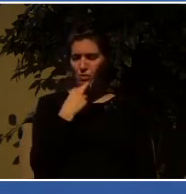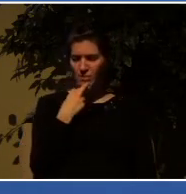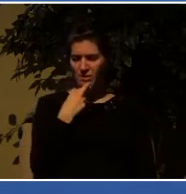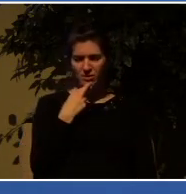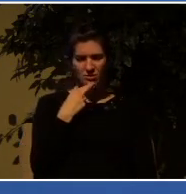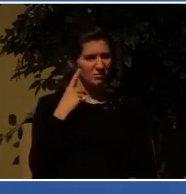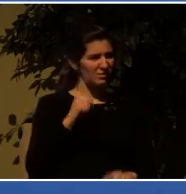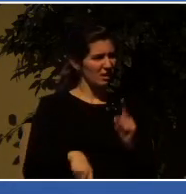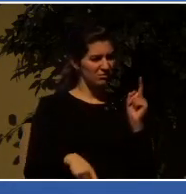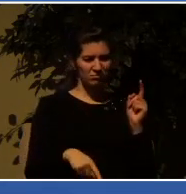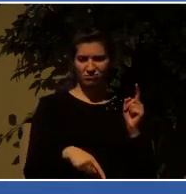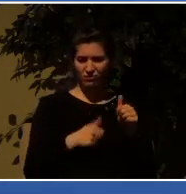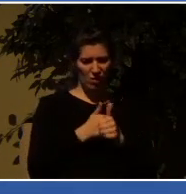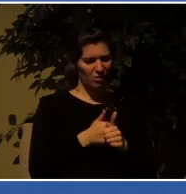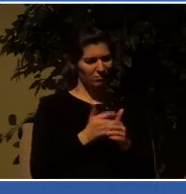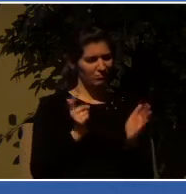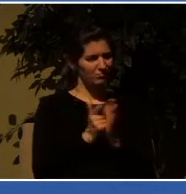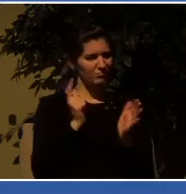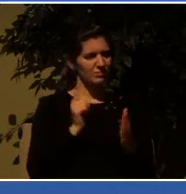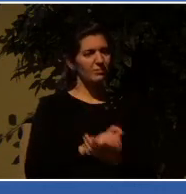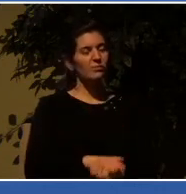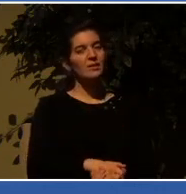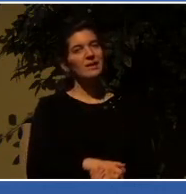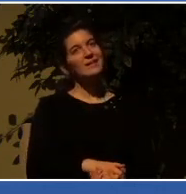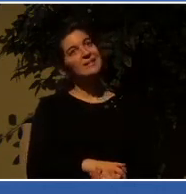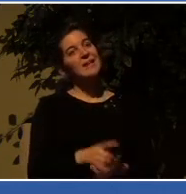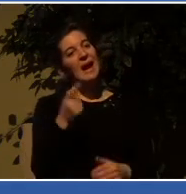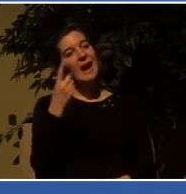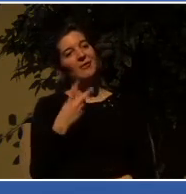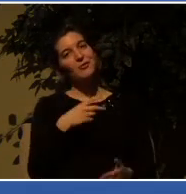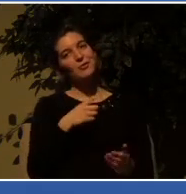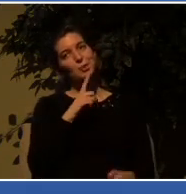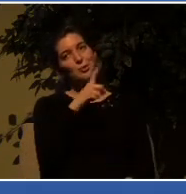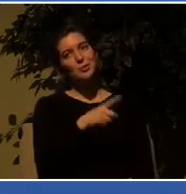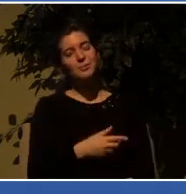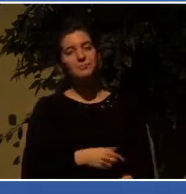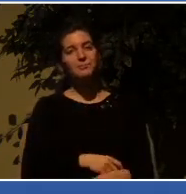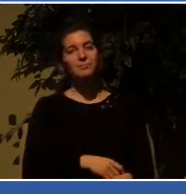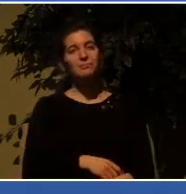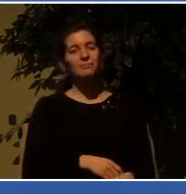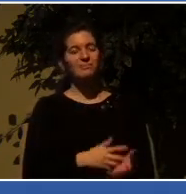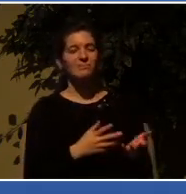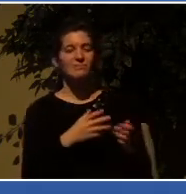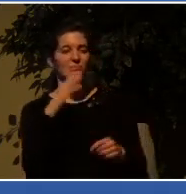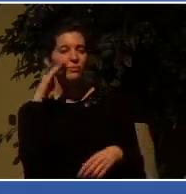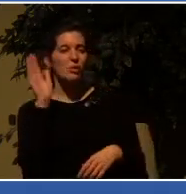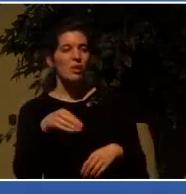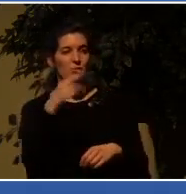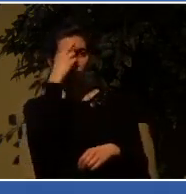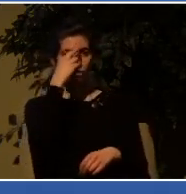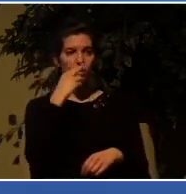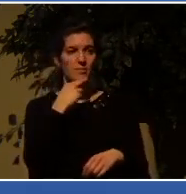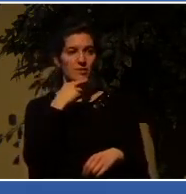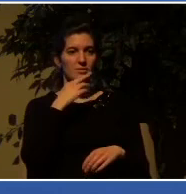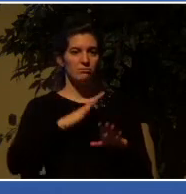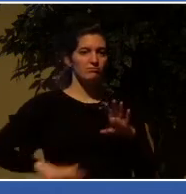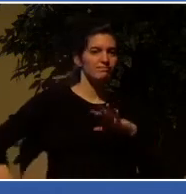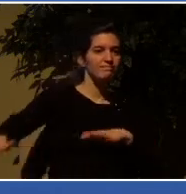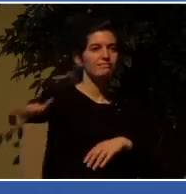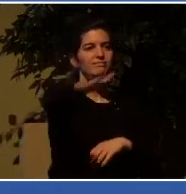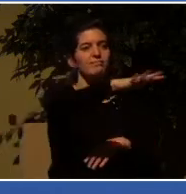Kind of half a truth there. Because, see, the Roman Empire was extremely generous